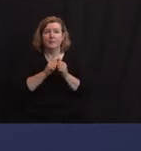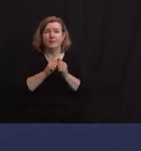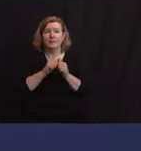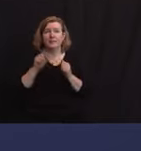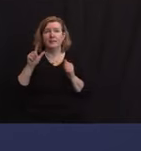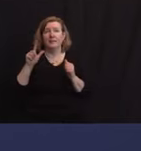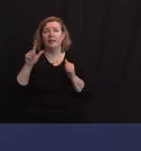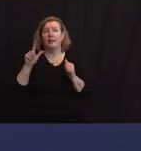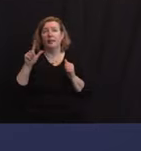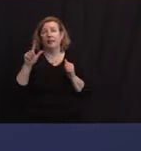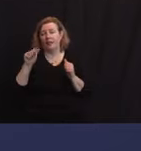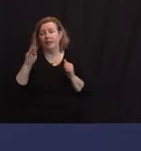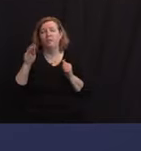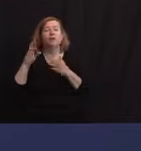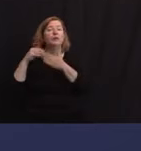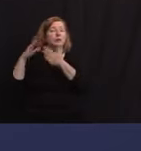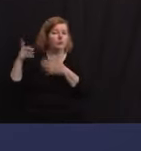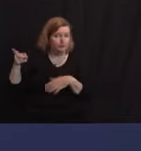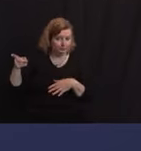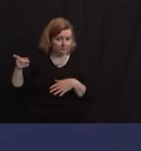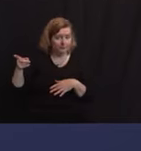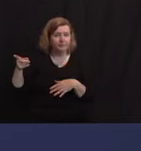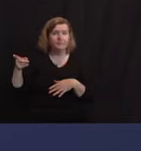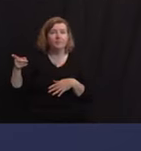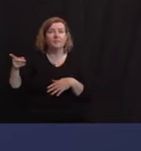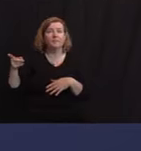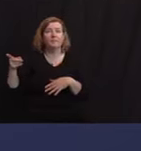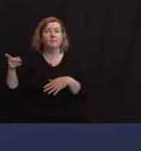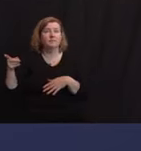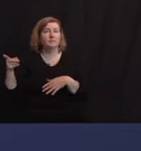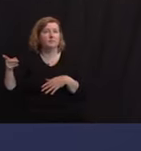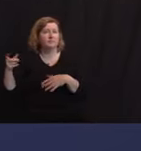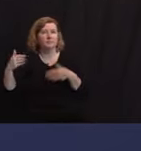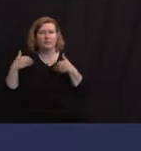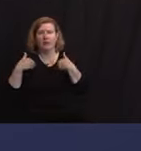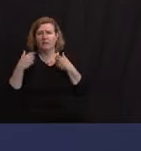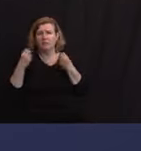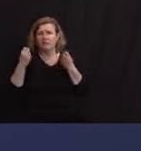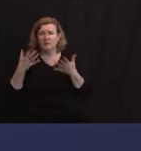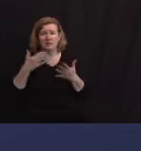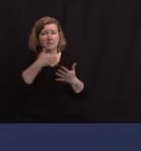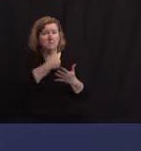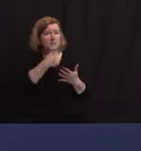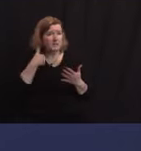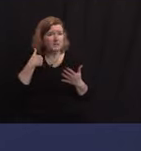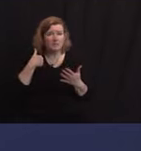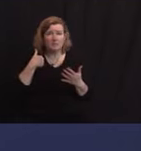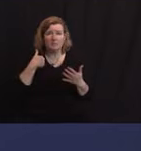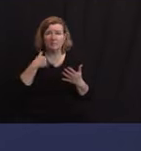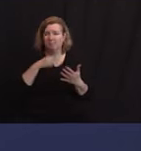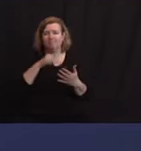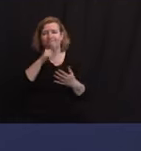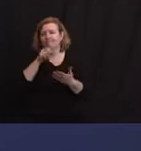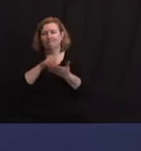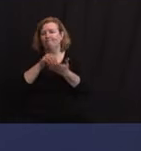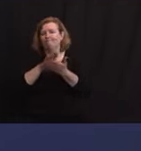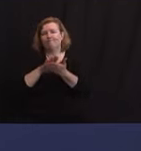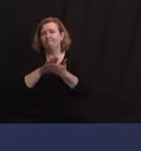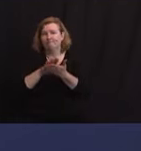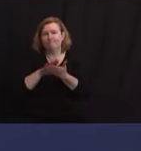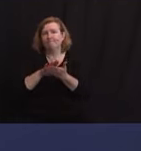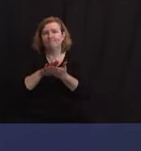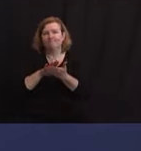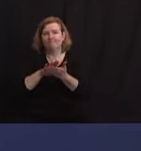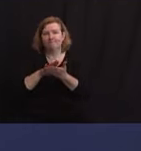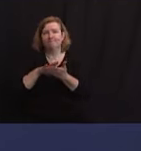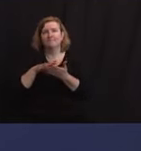ranks include a disproportionate among members of undocumented brothers and sisters. I was on